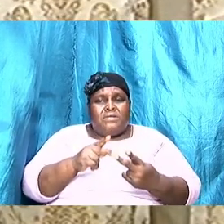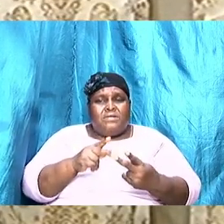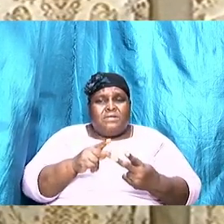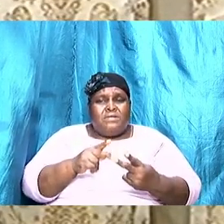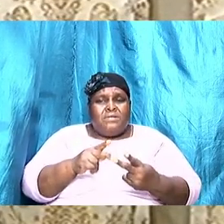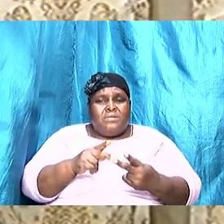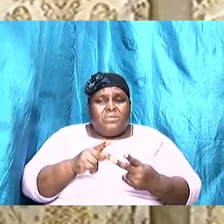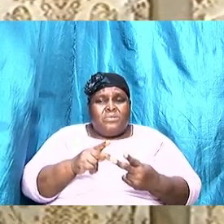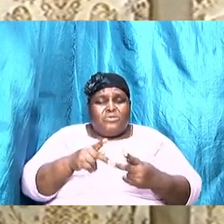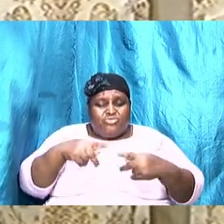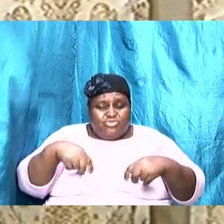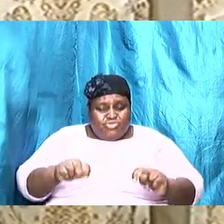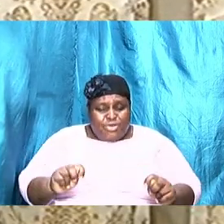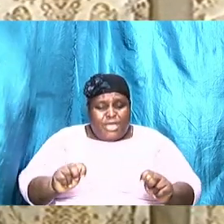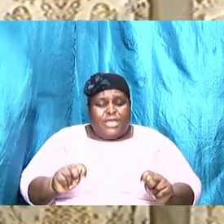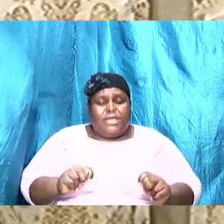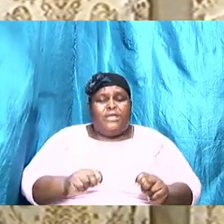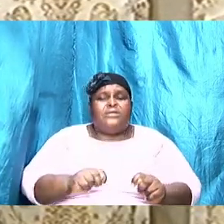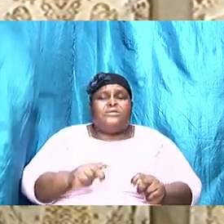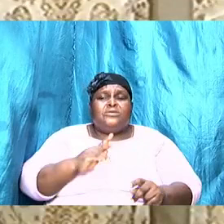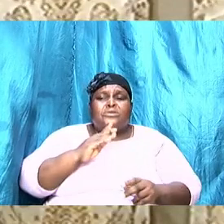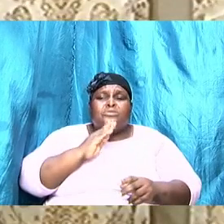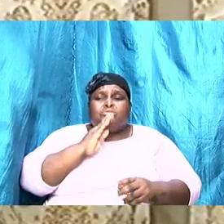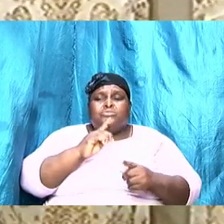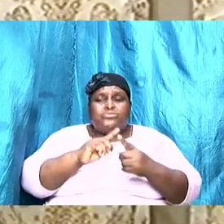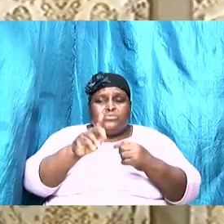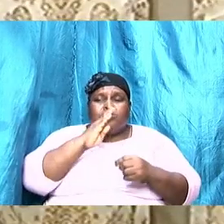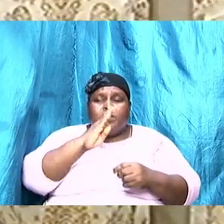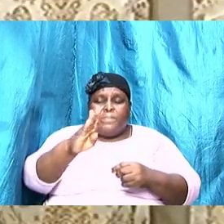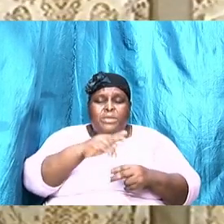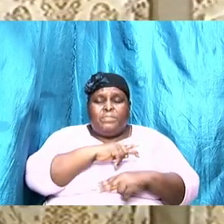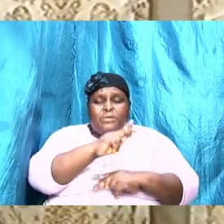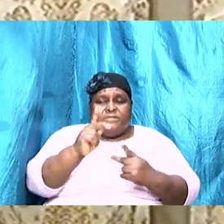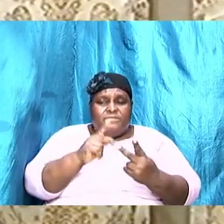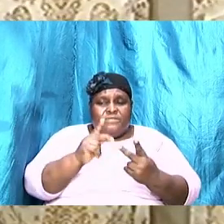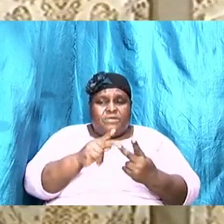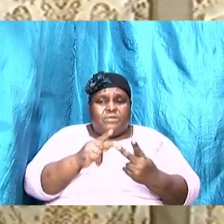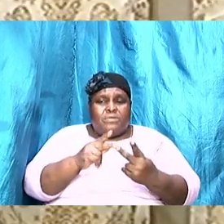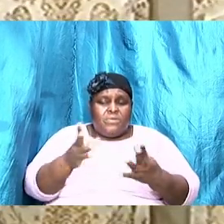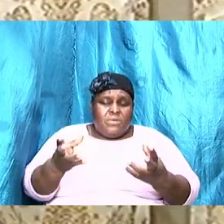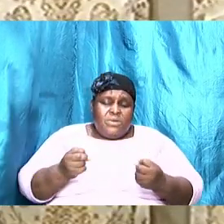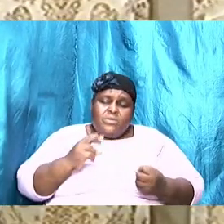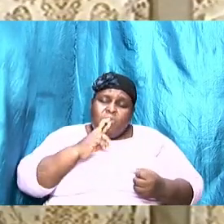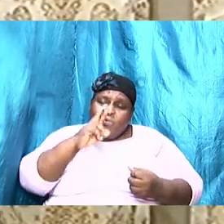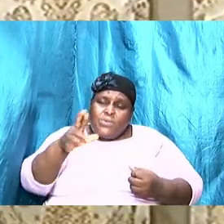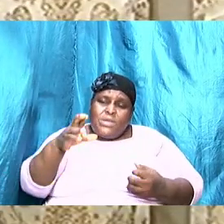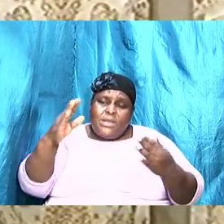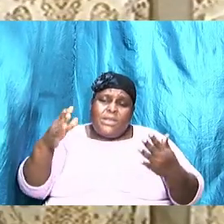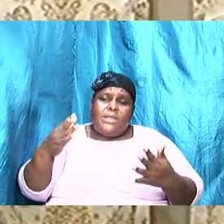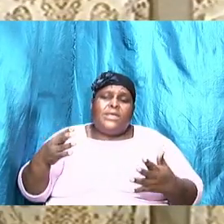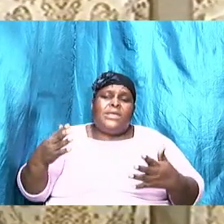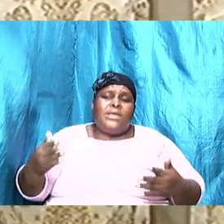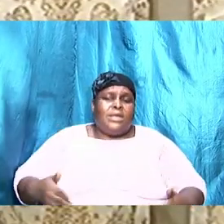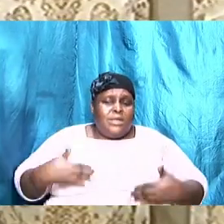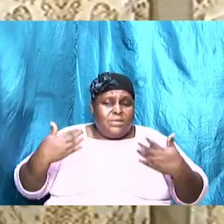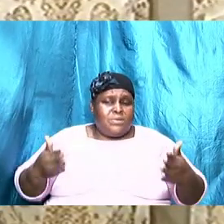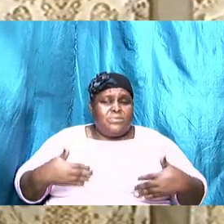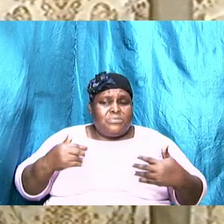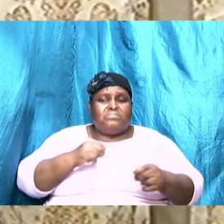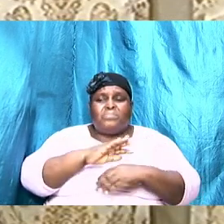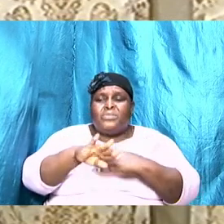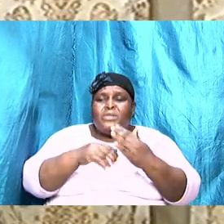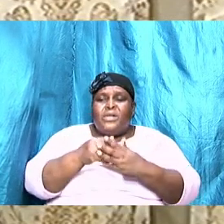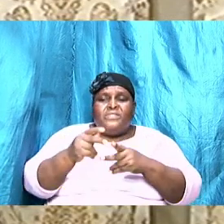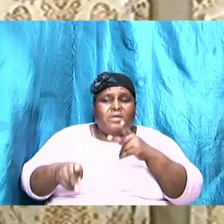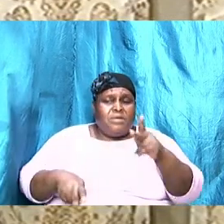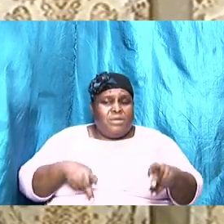we are striving for that. So I want to really encourage all the saints that are married,